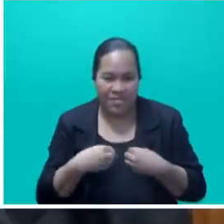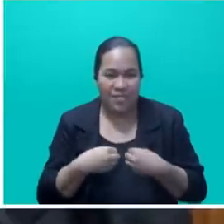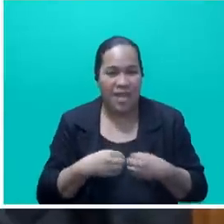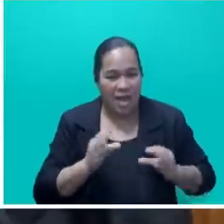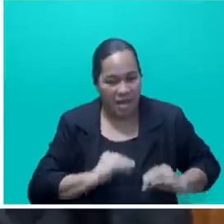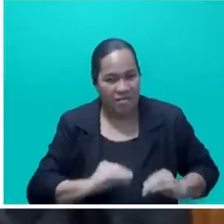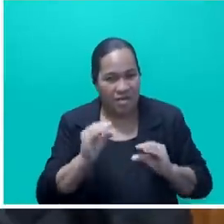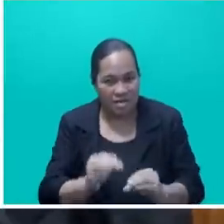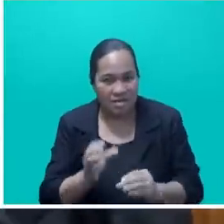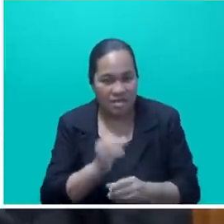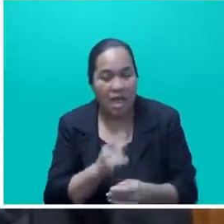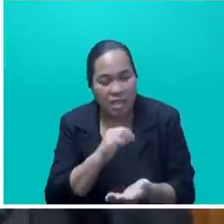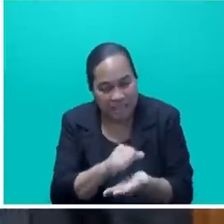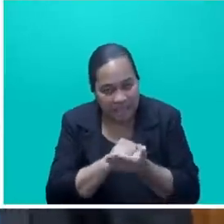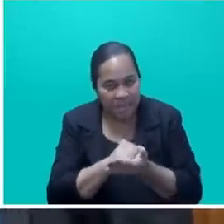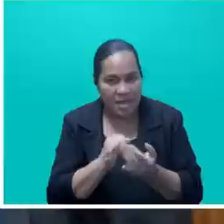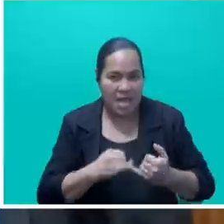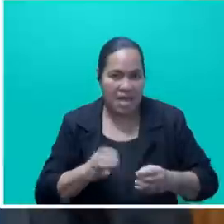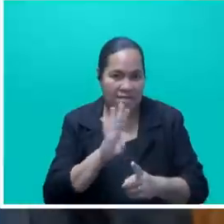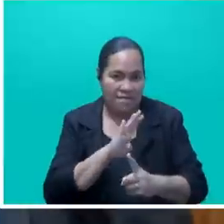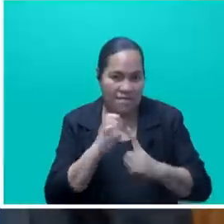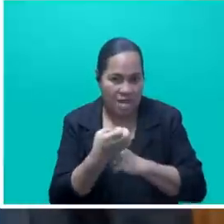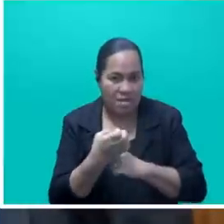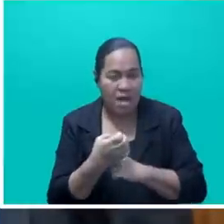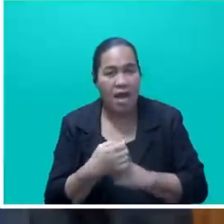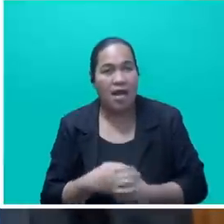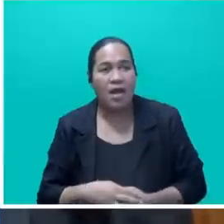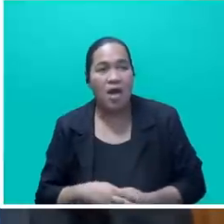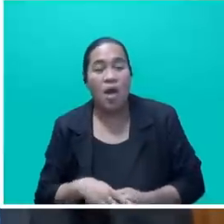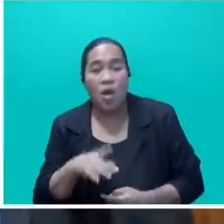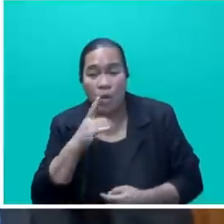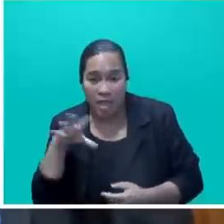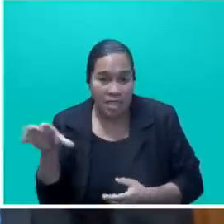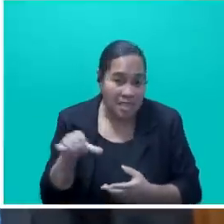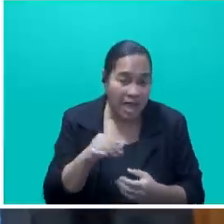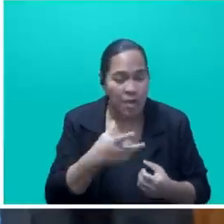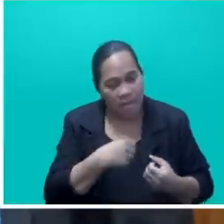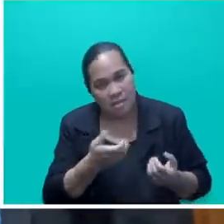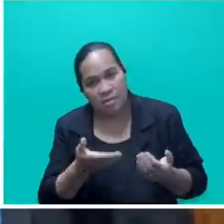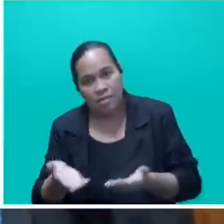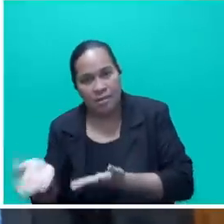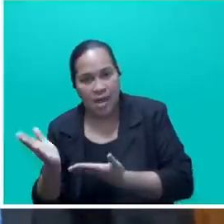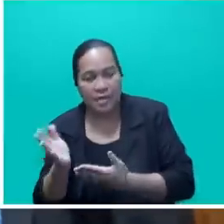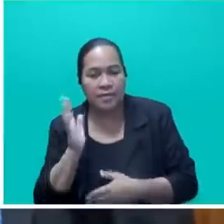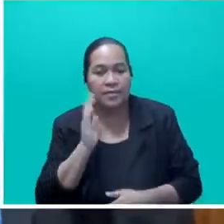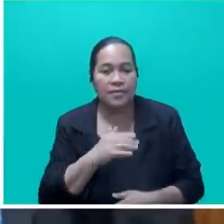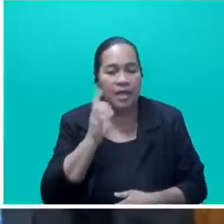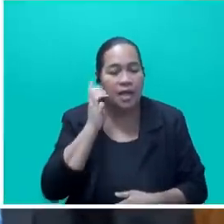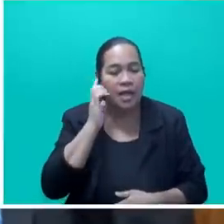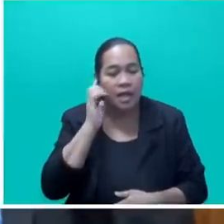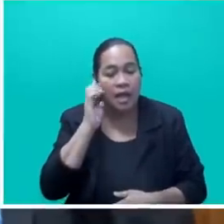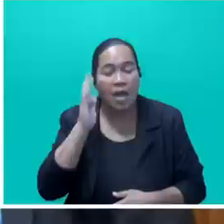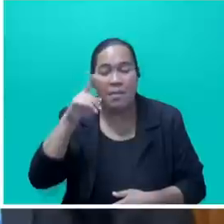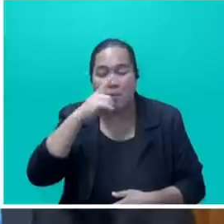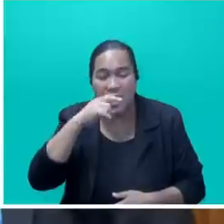Invest in preserving the environment. What we take, we must return. To the people of Fiji, please remember your